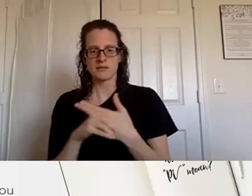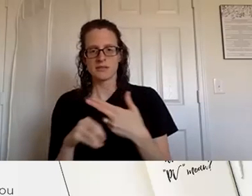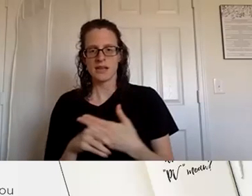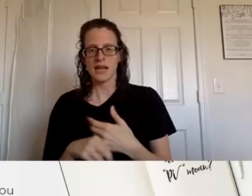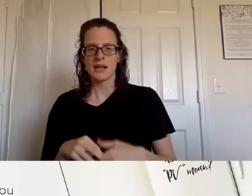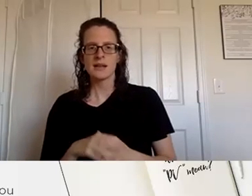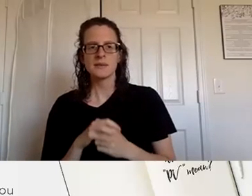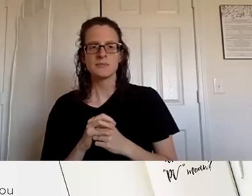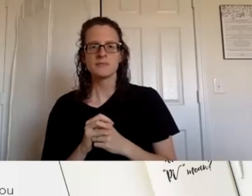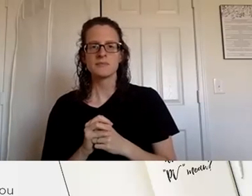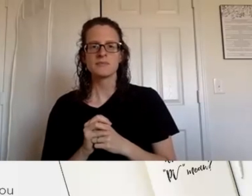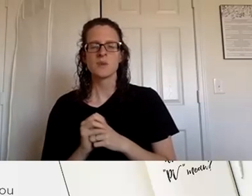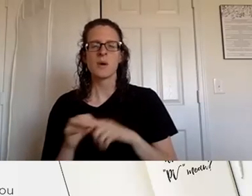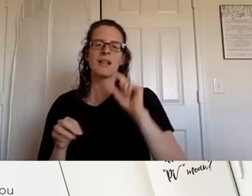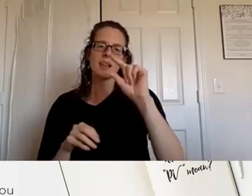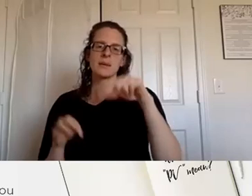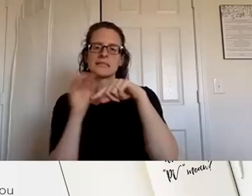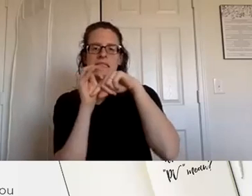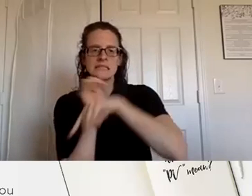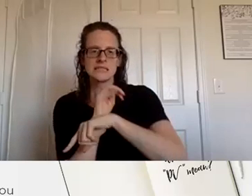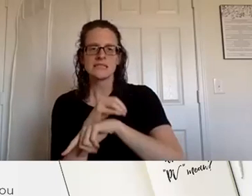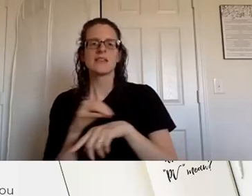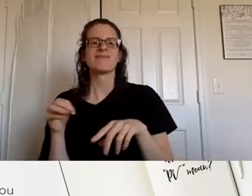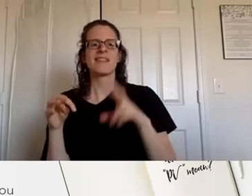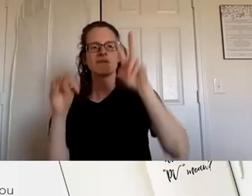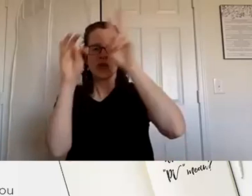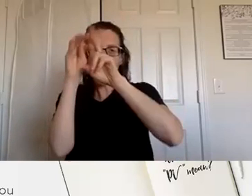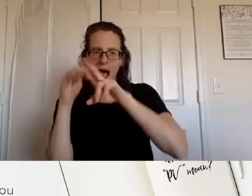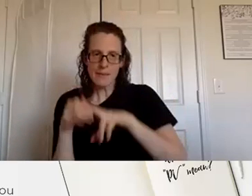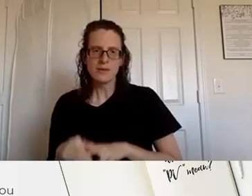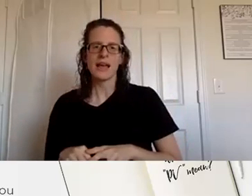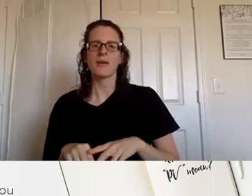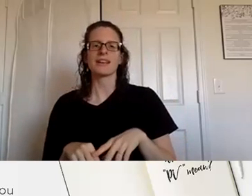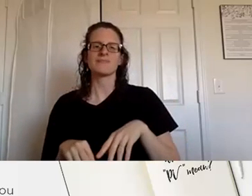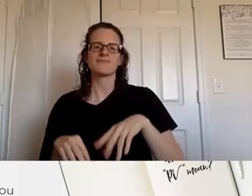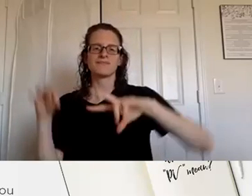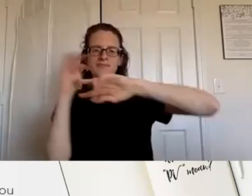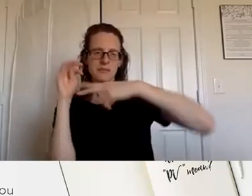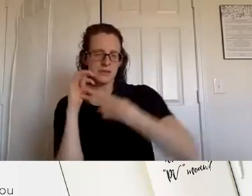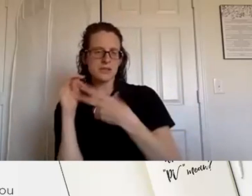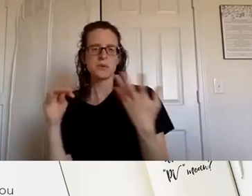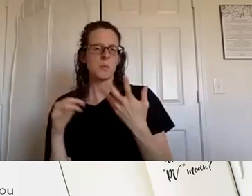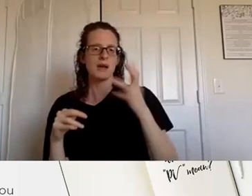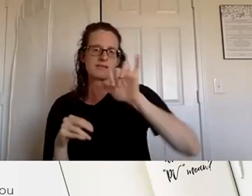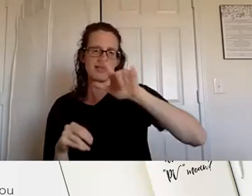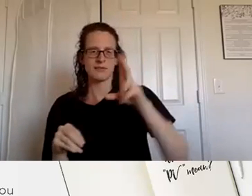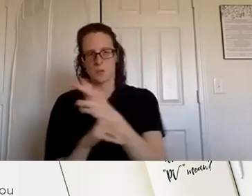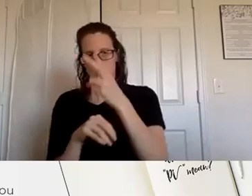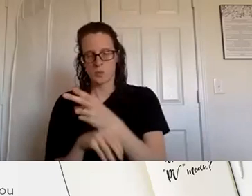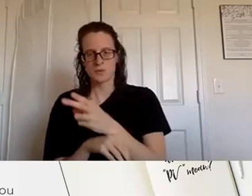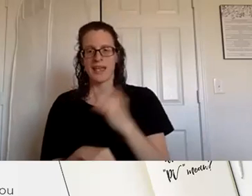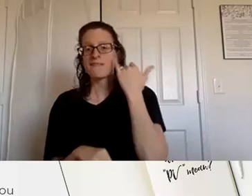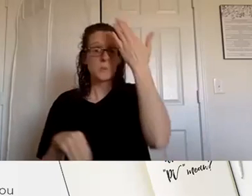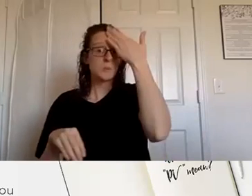to a little bit of the terms and definitions this if you don't know what these are